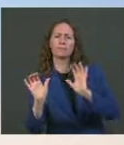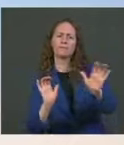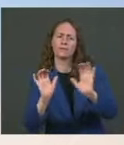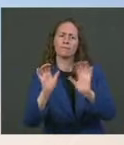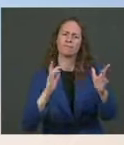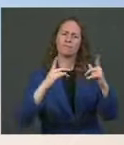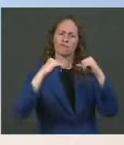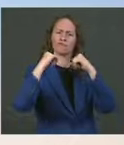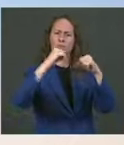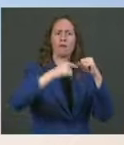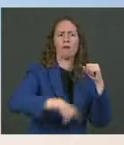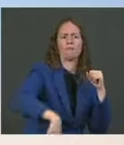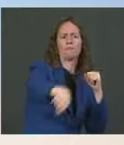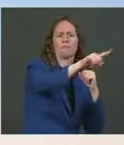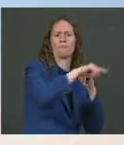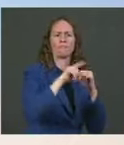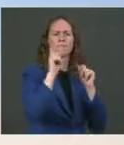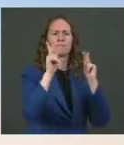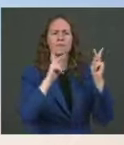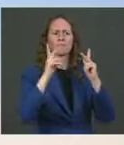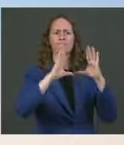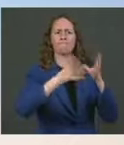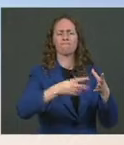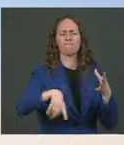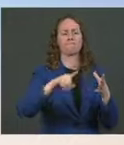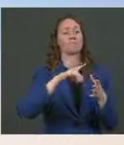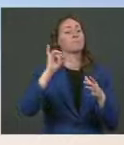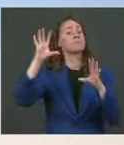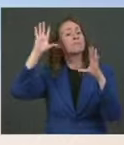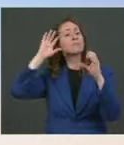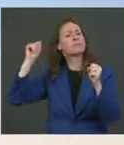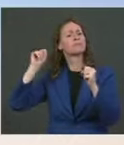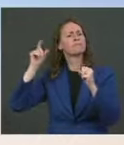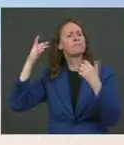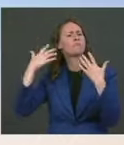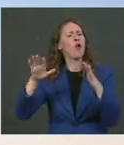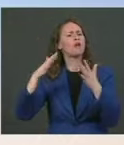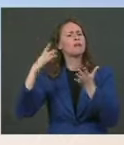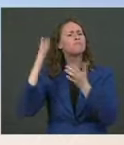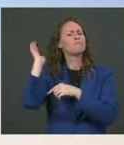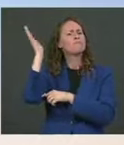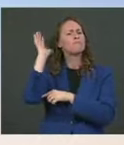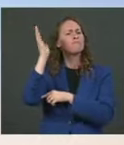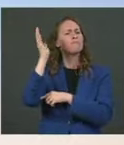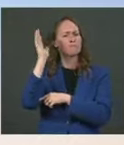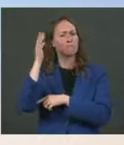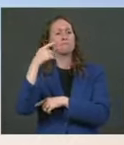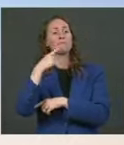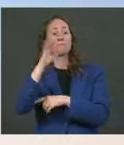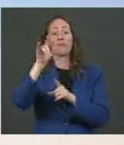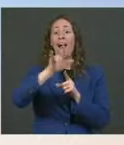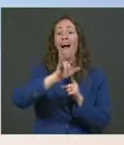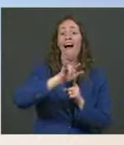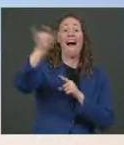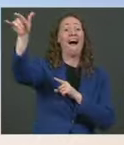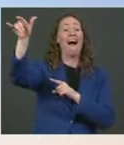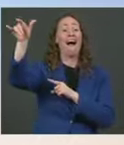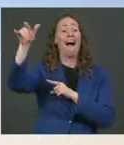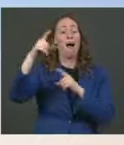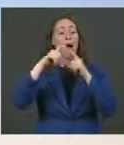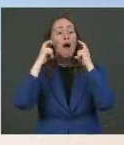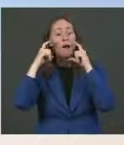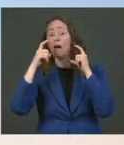lives. And that's what we're focused on. The President did talk about masks yesterday and fines on airplanes and what would be required in that regard.